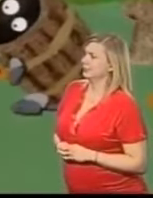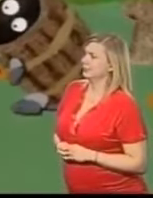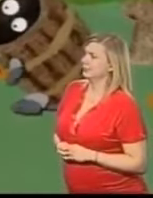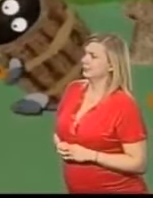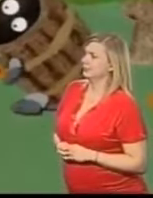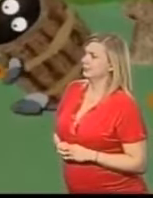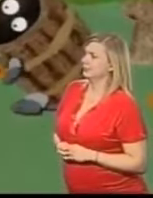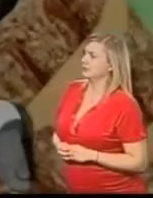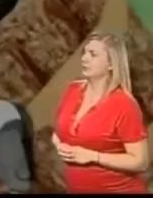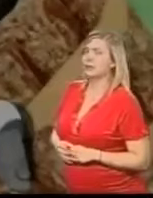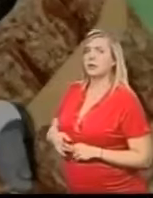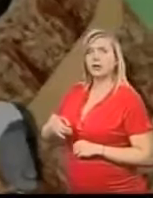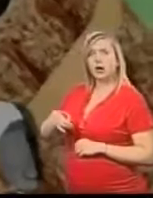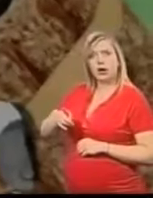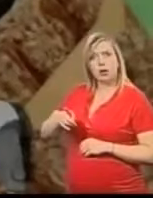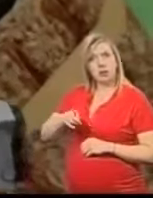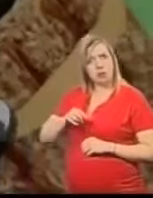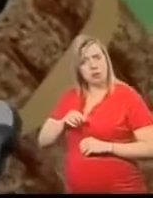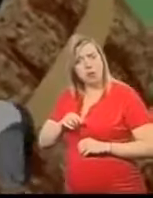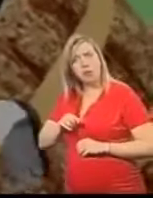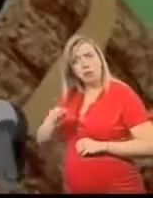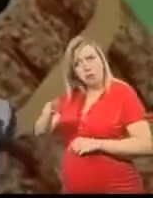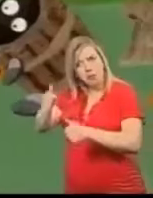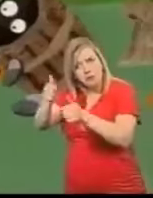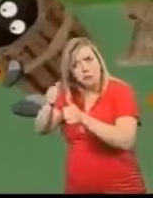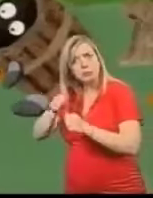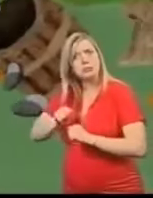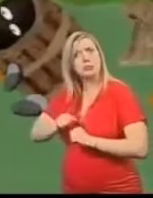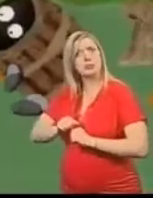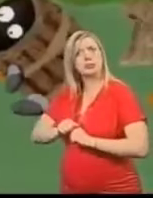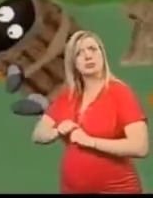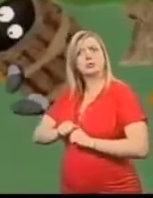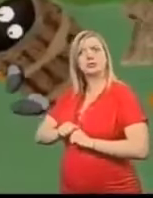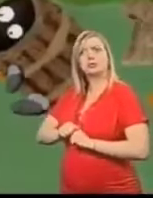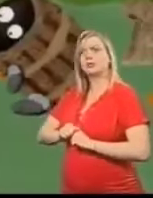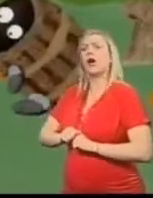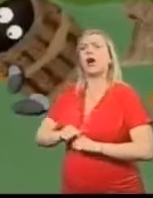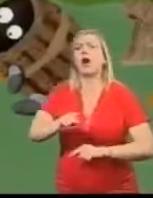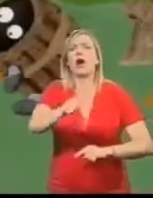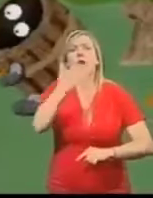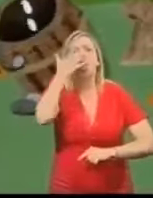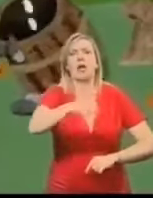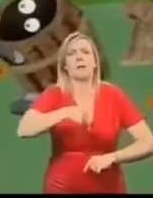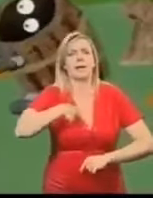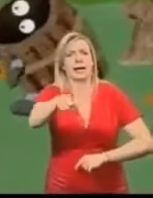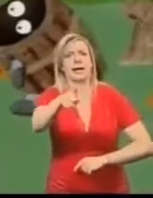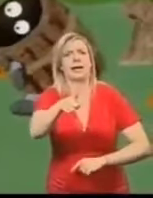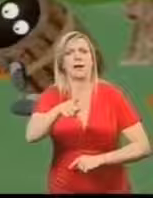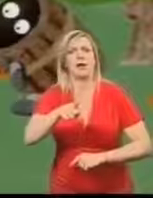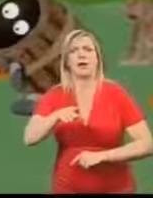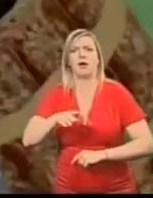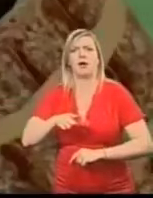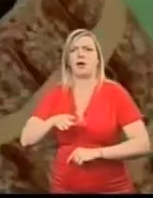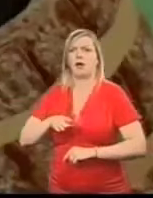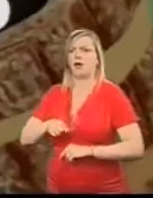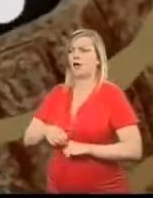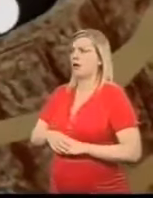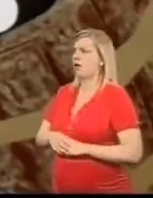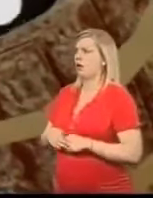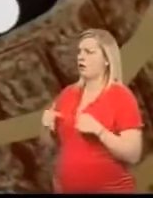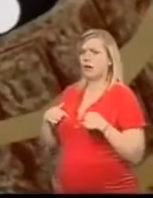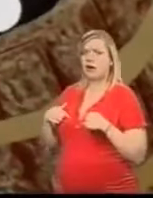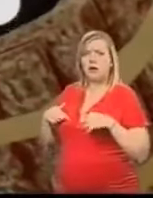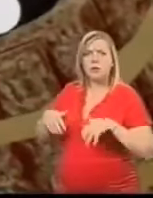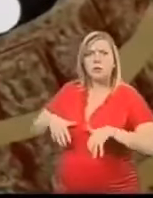I say Said the monster That's very good Stop trying to trick me Monster A